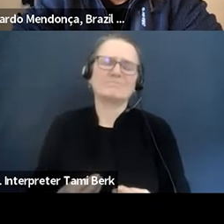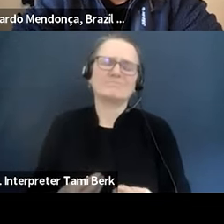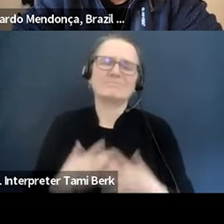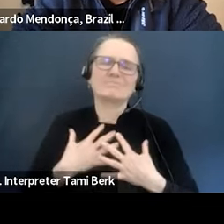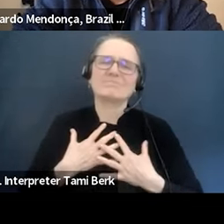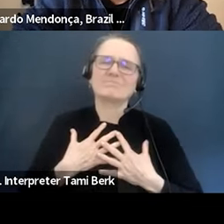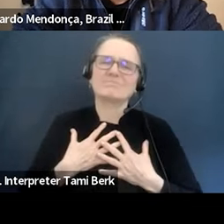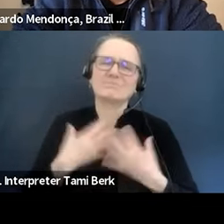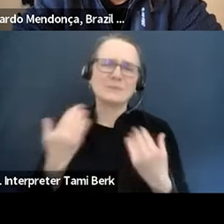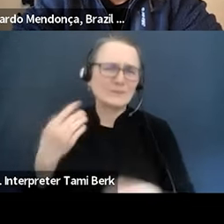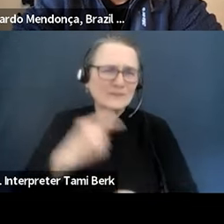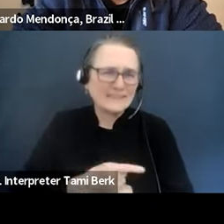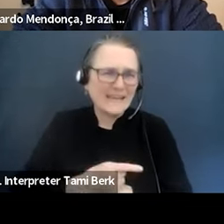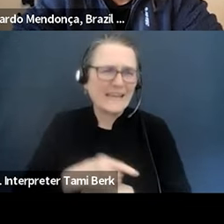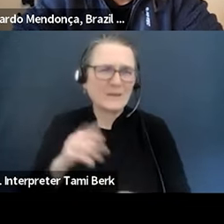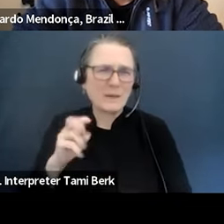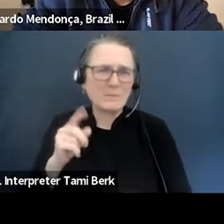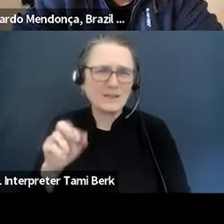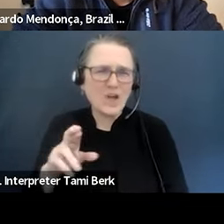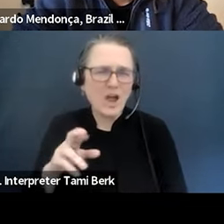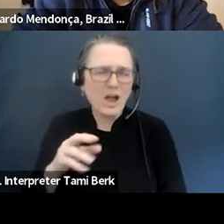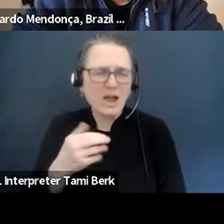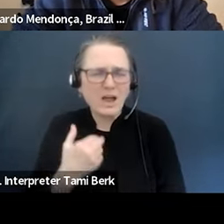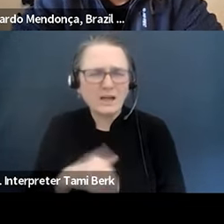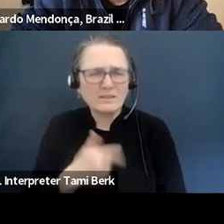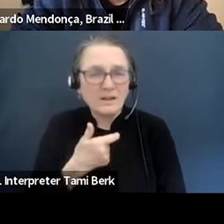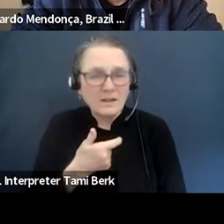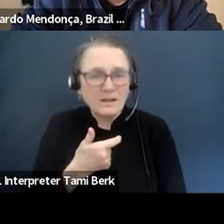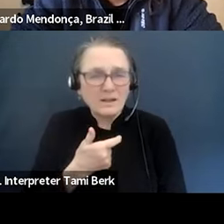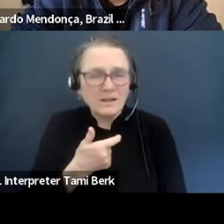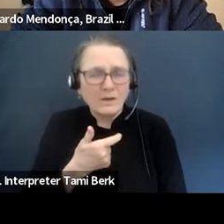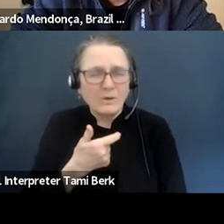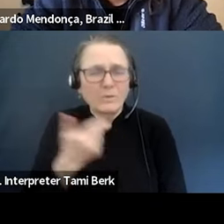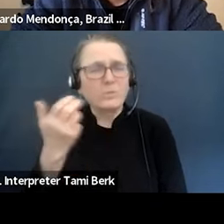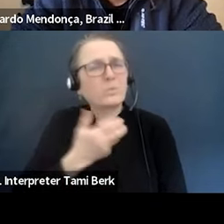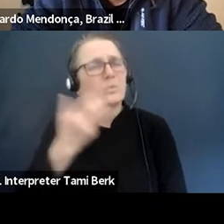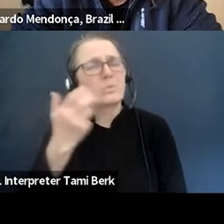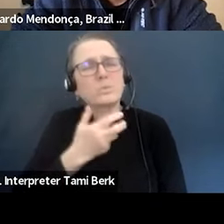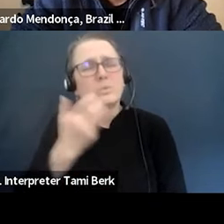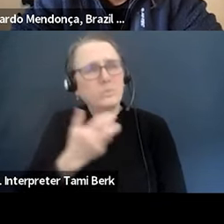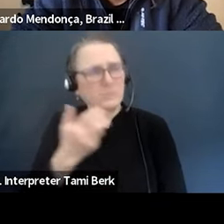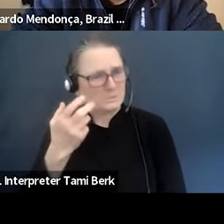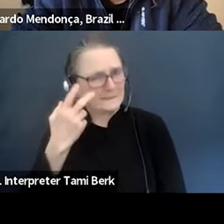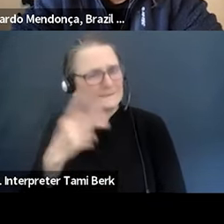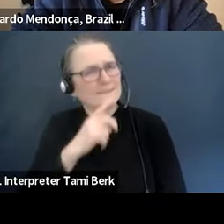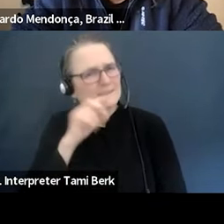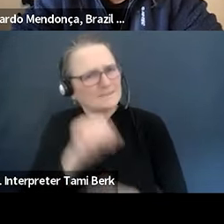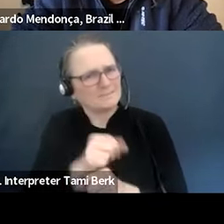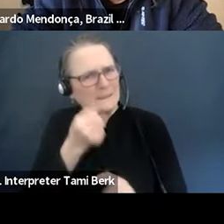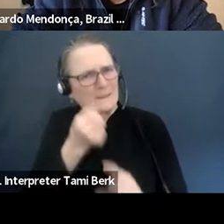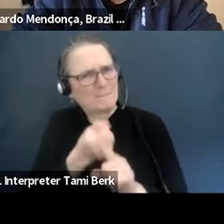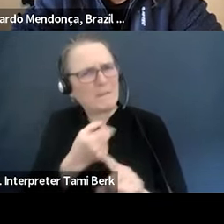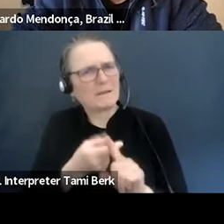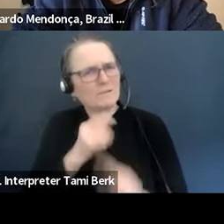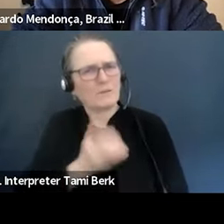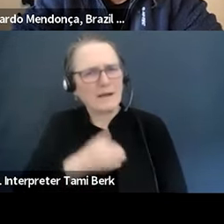was so empowering for me to see the results of the work of our CCIS, to see the way that everyone was